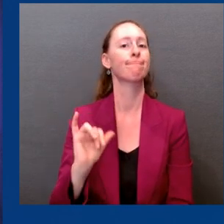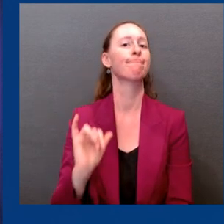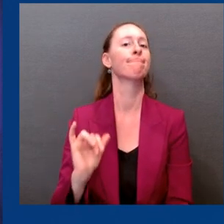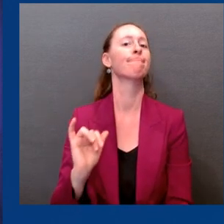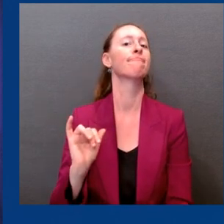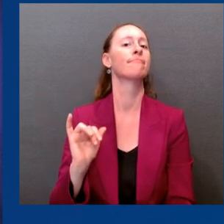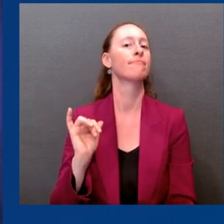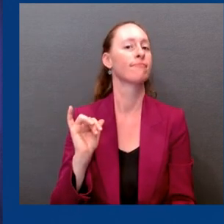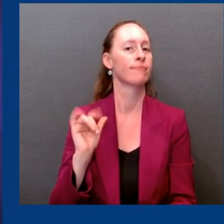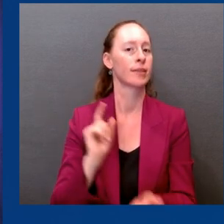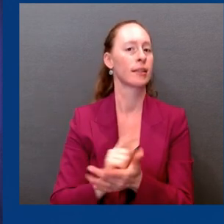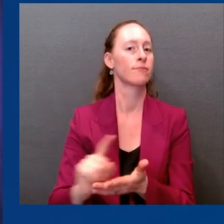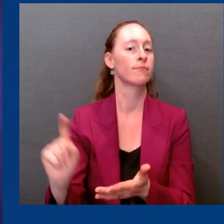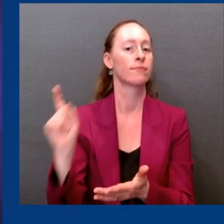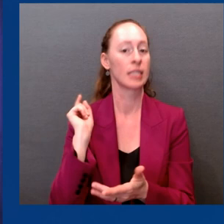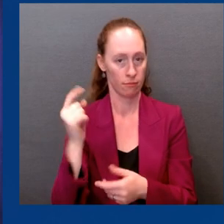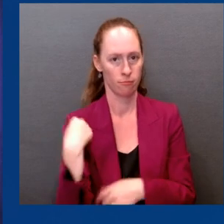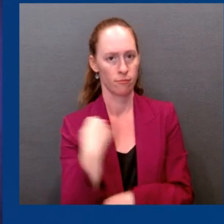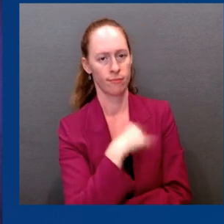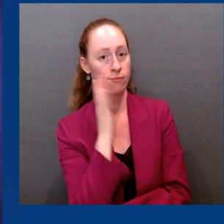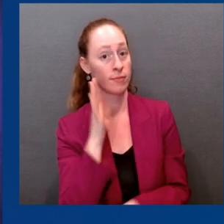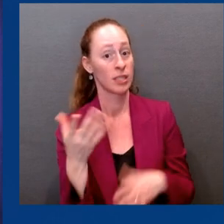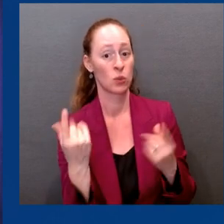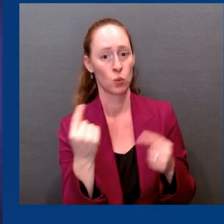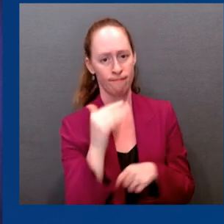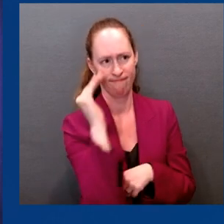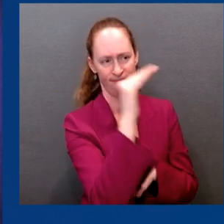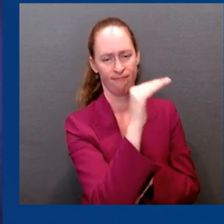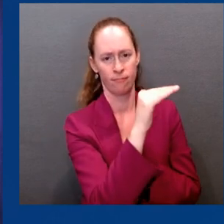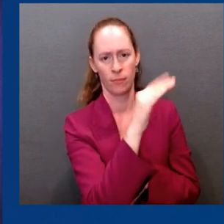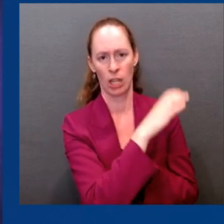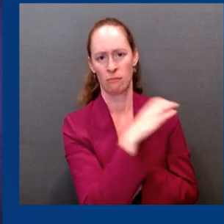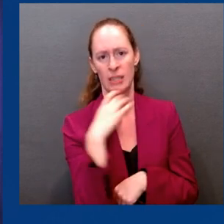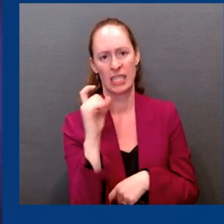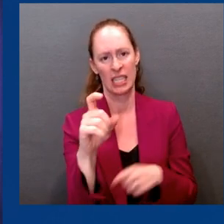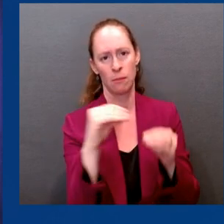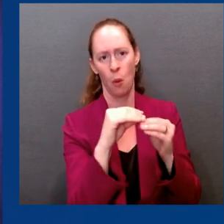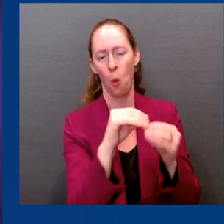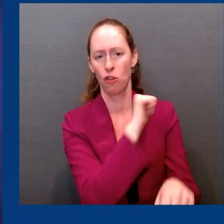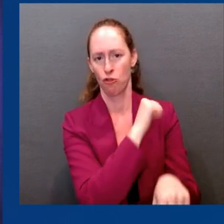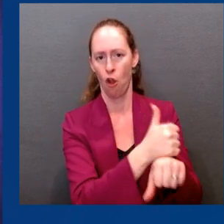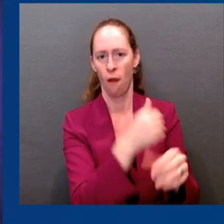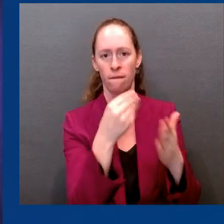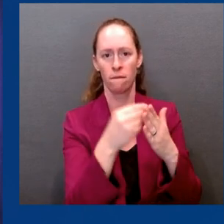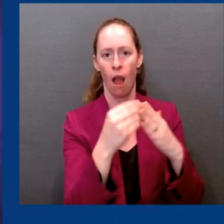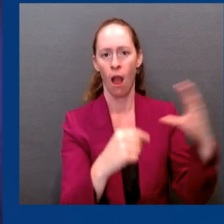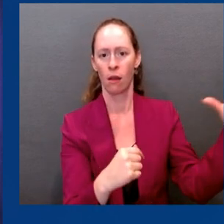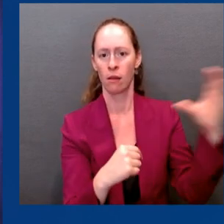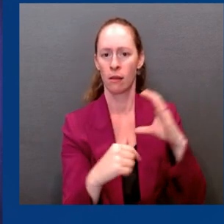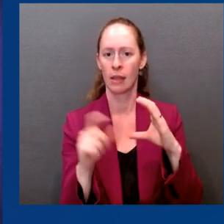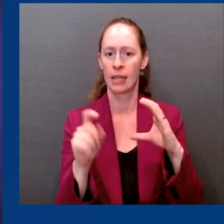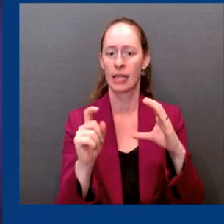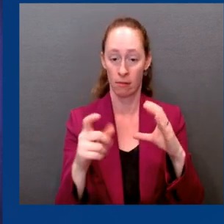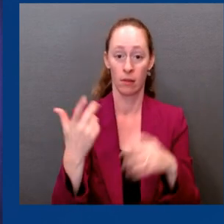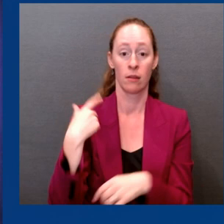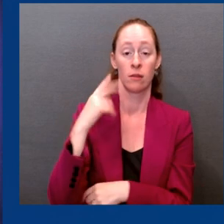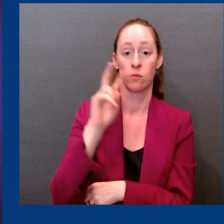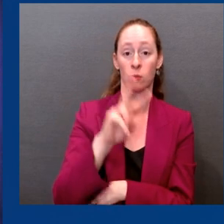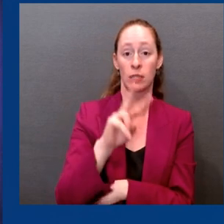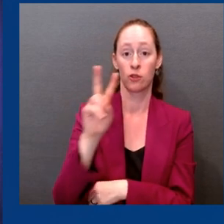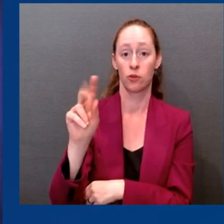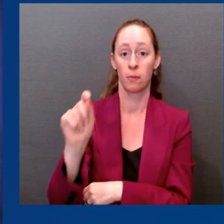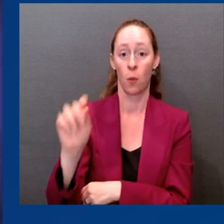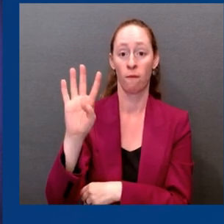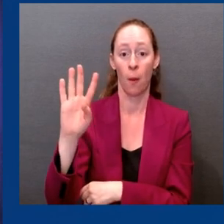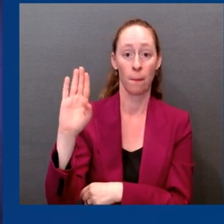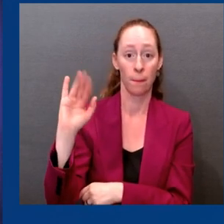just a hair from that $22.5 billion request earlier this year to $22.4 billion. Just wondering if there have been any meetings or communication over the recess that would